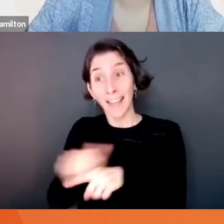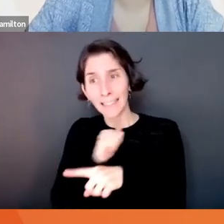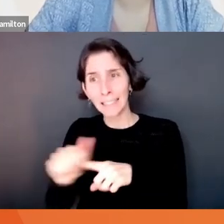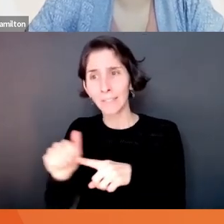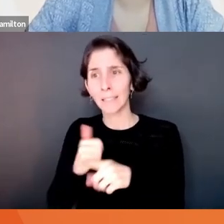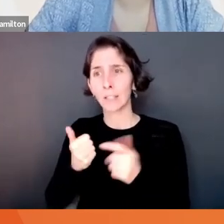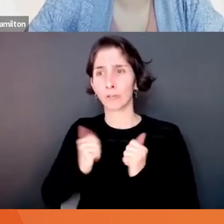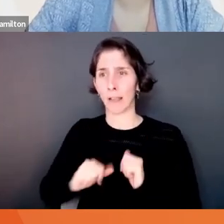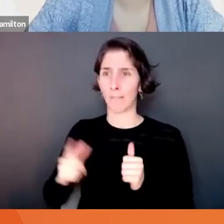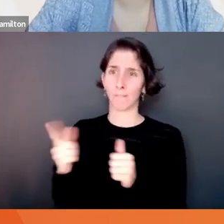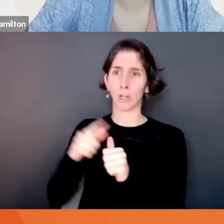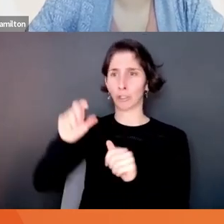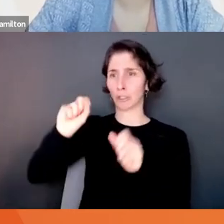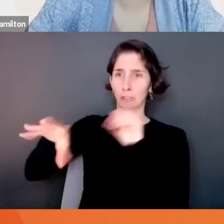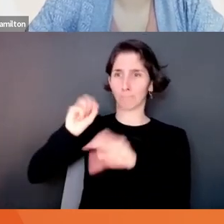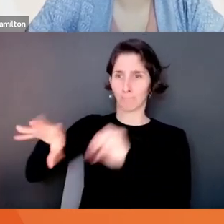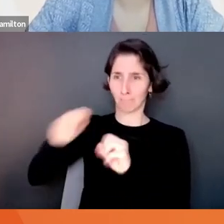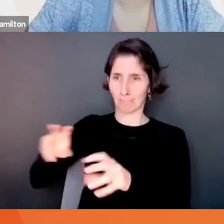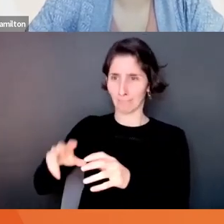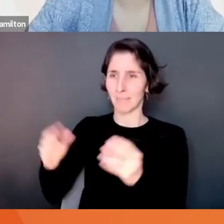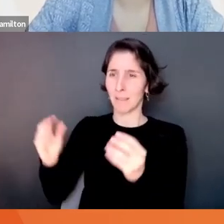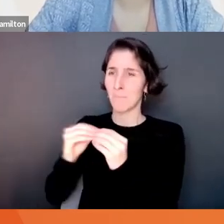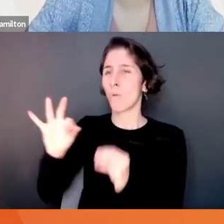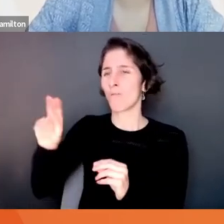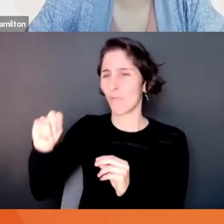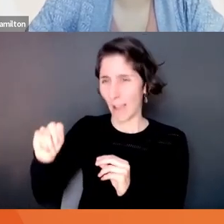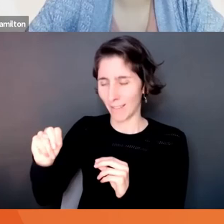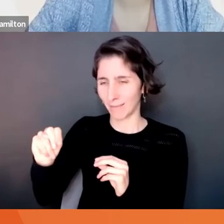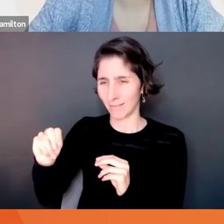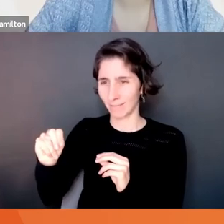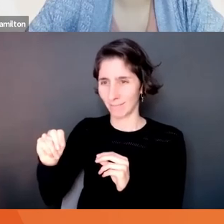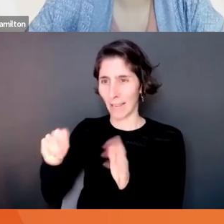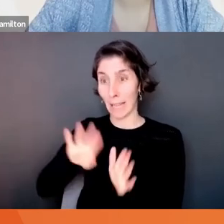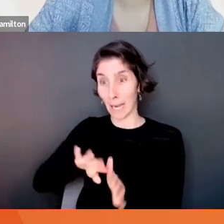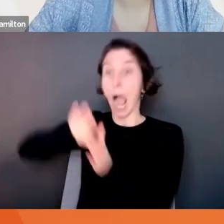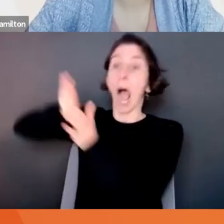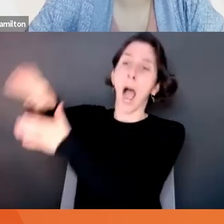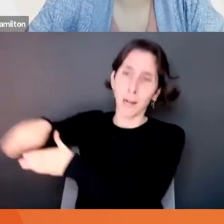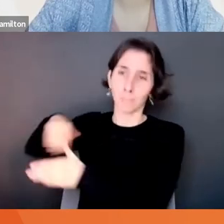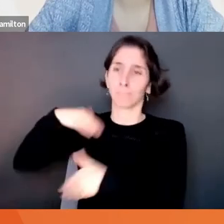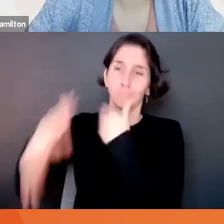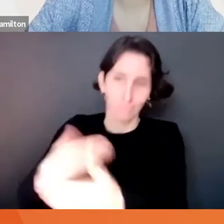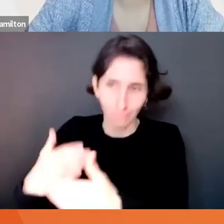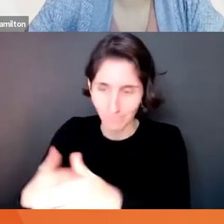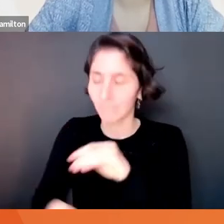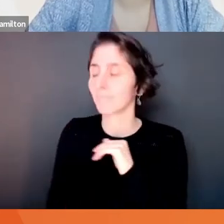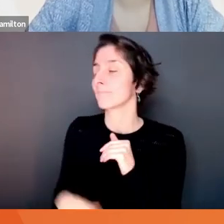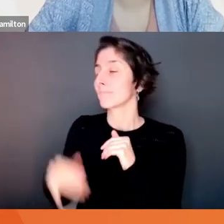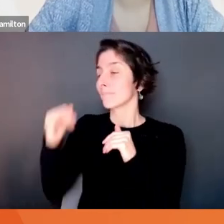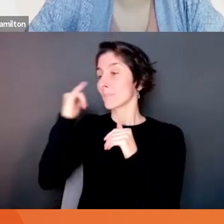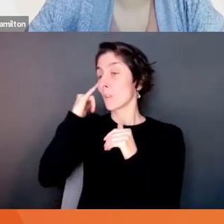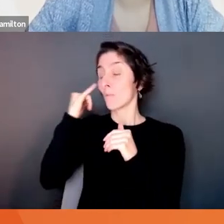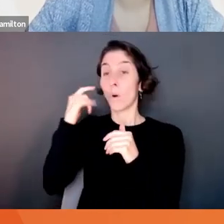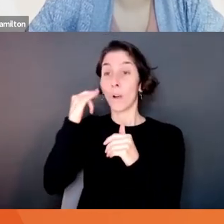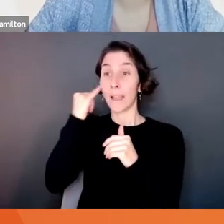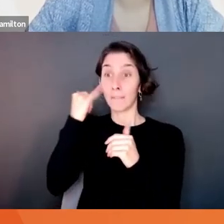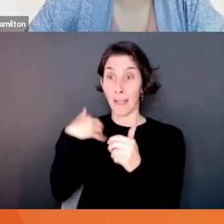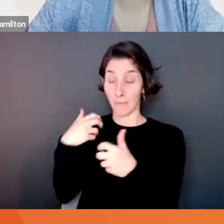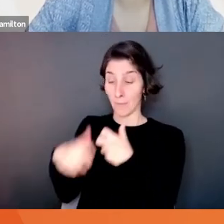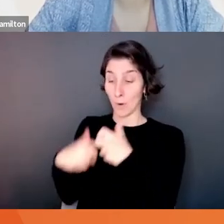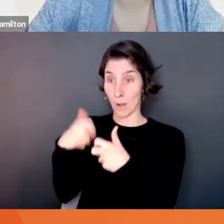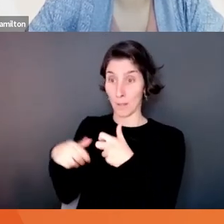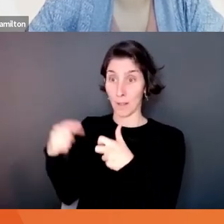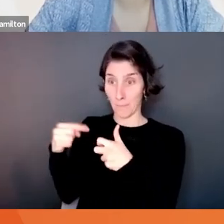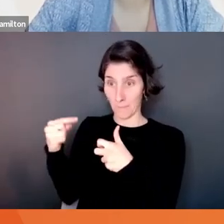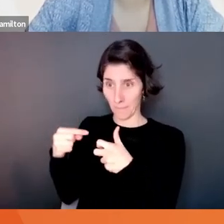all out of the way first. So it makes it fun. So the way it works is let's say whatever the problem you're solving for, you list out literally the